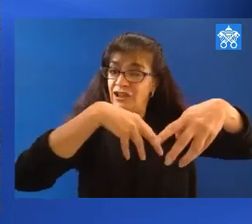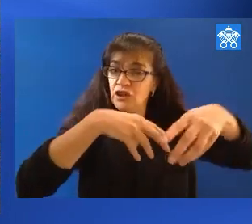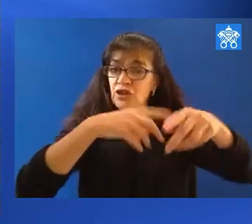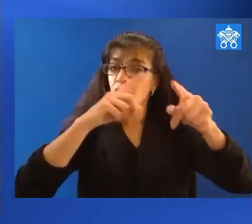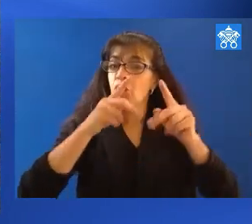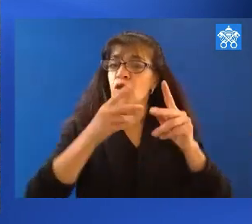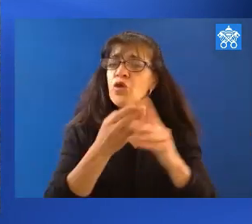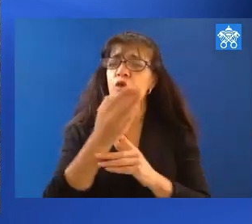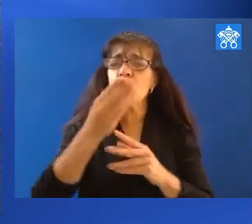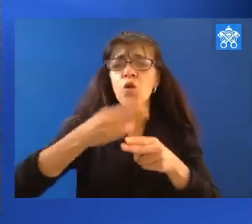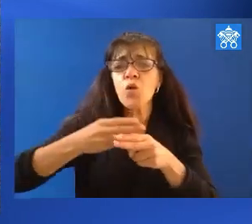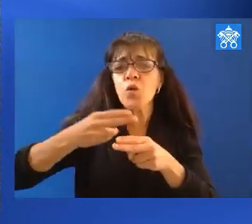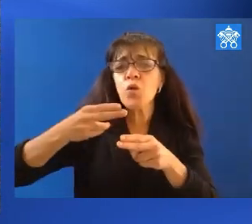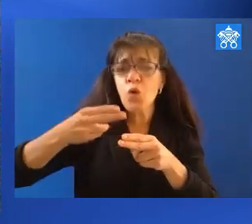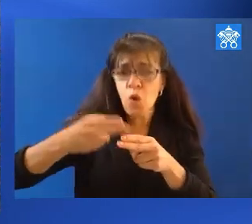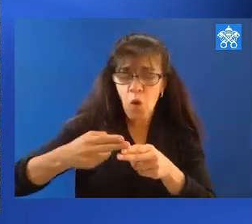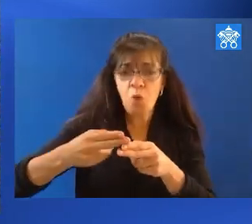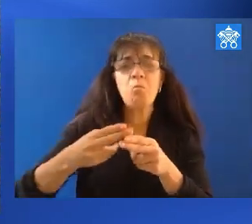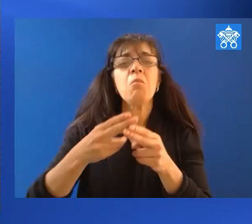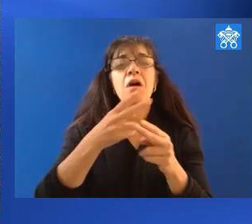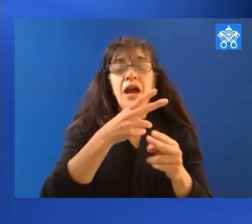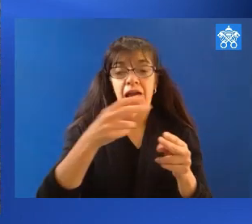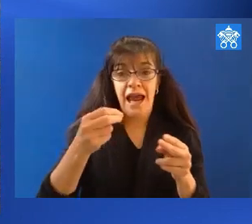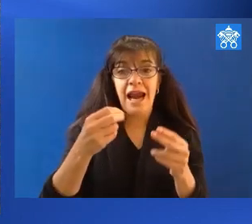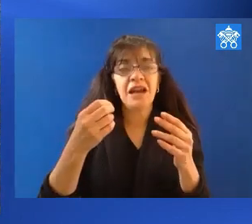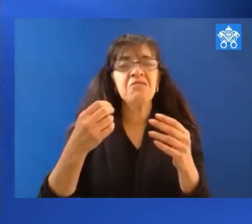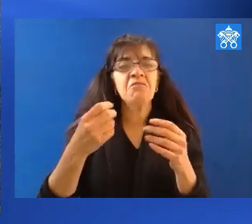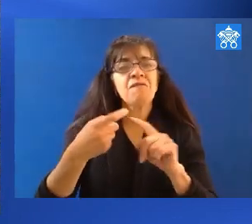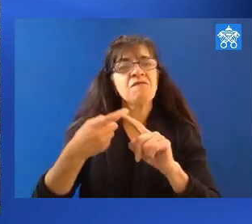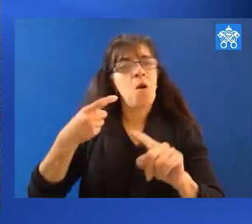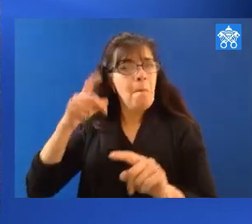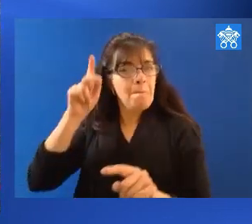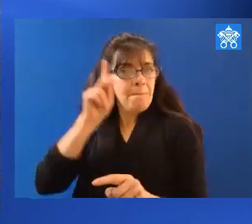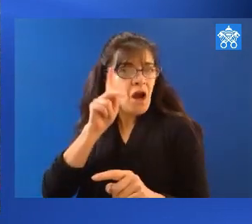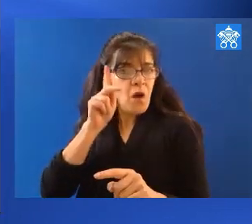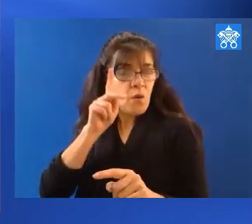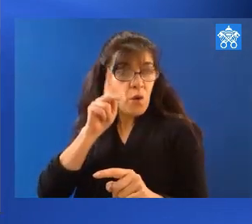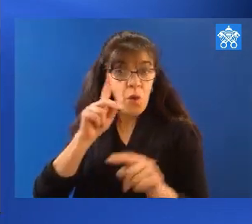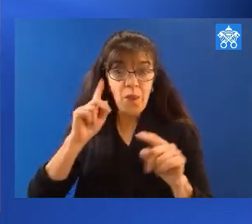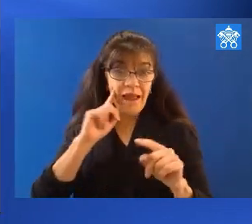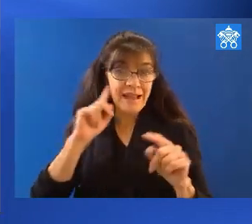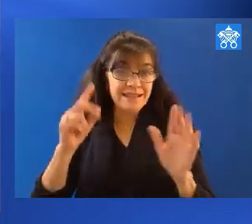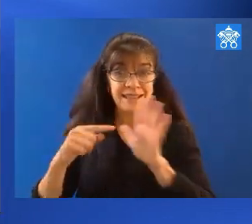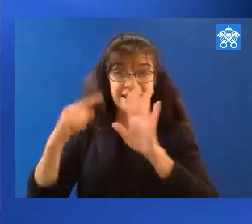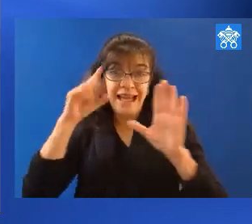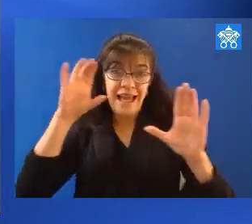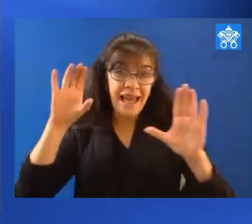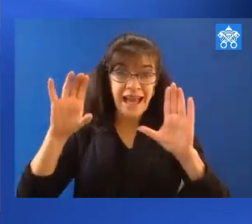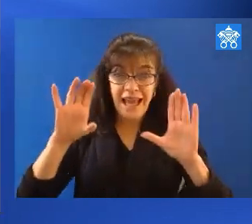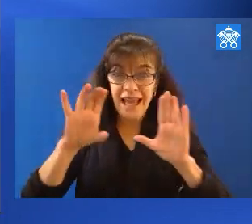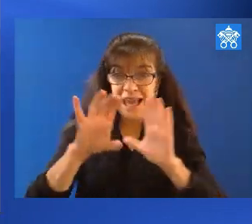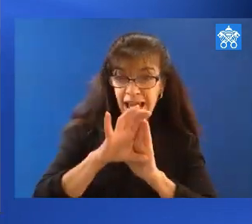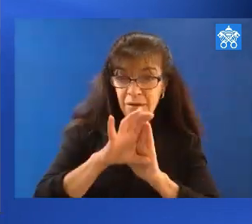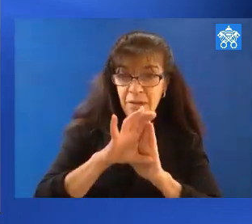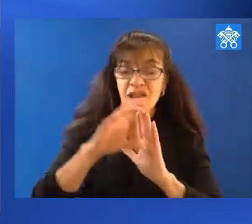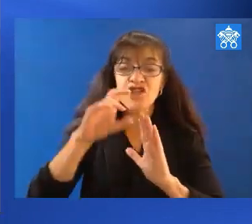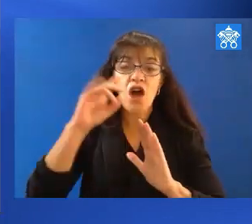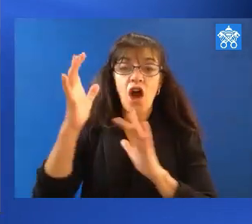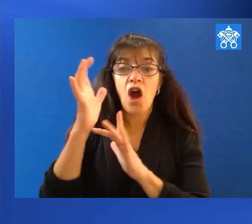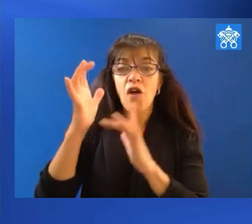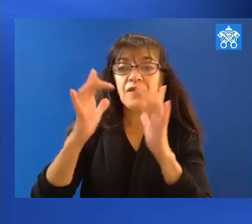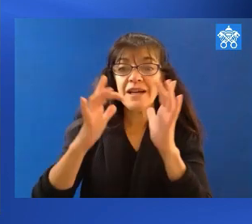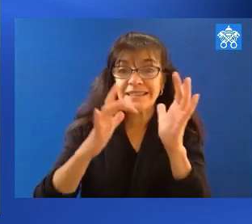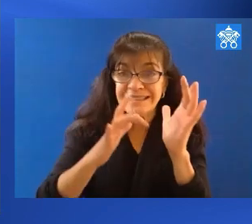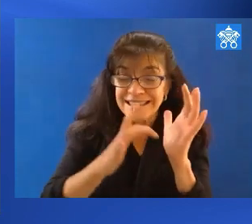In the processions, this painting, which you have seen on your television, is the famous image of Jesus on the cross